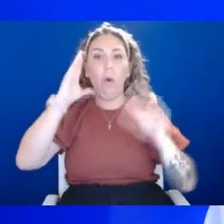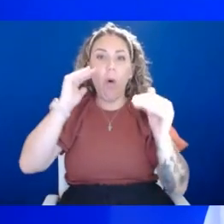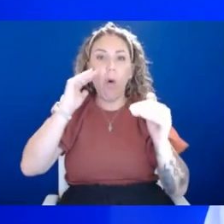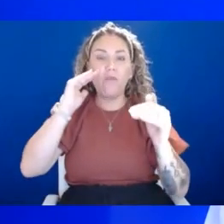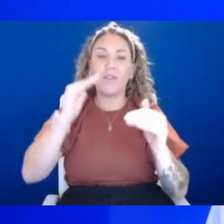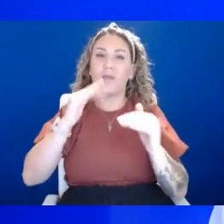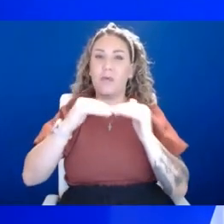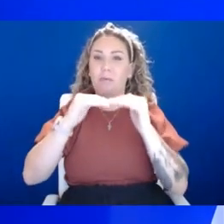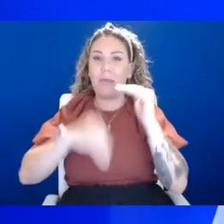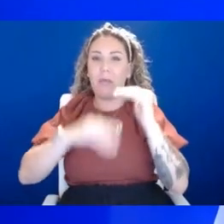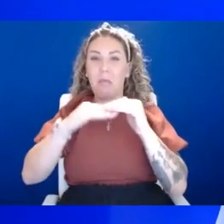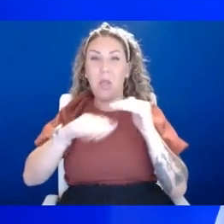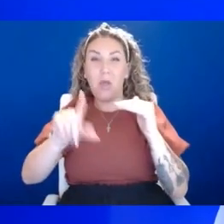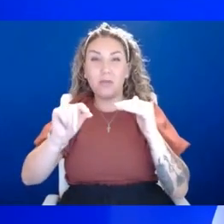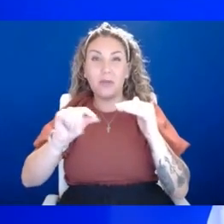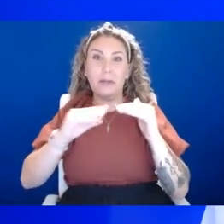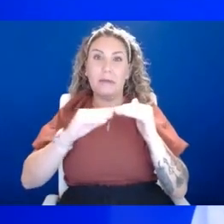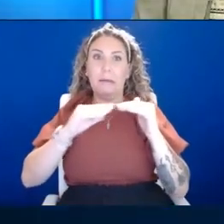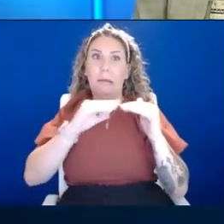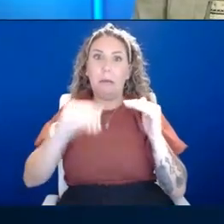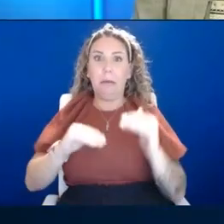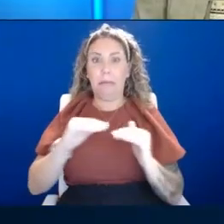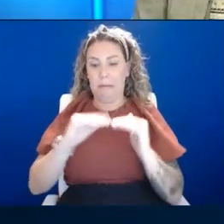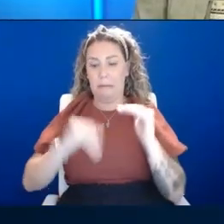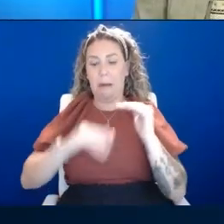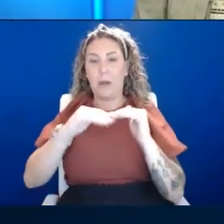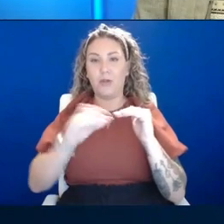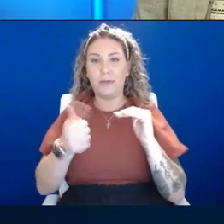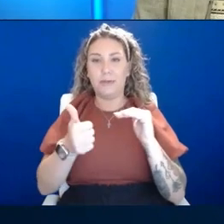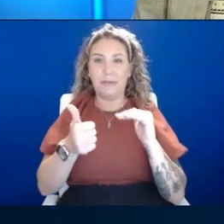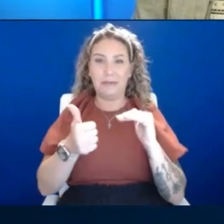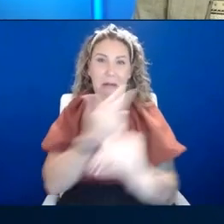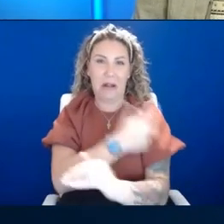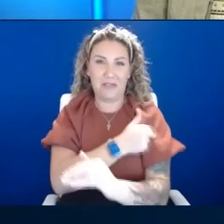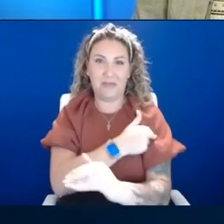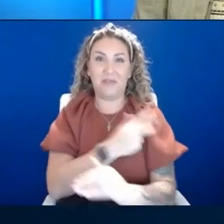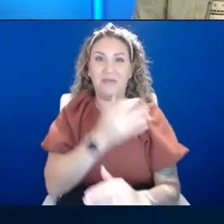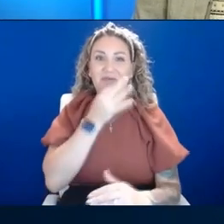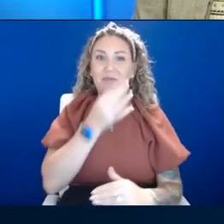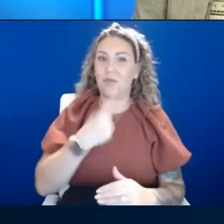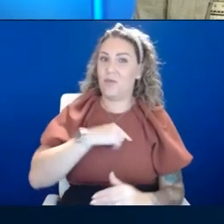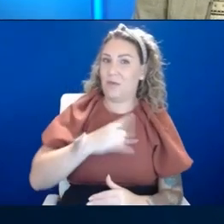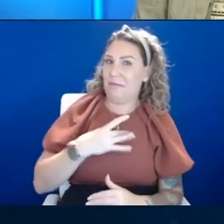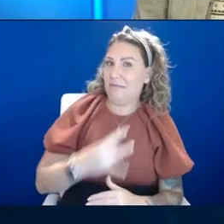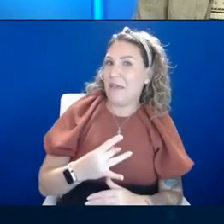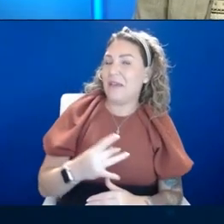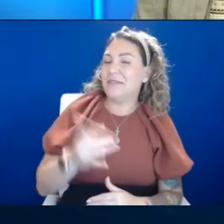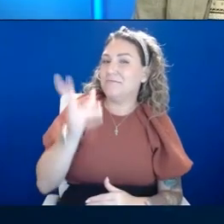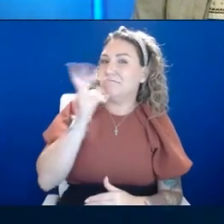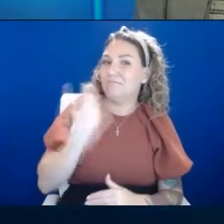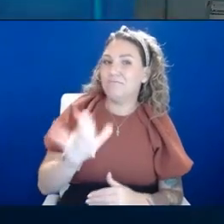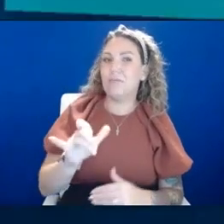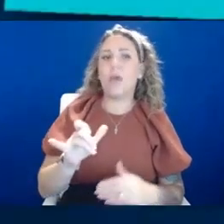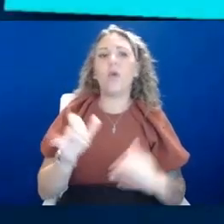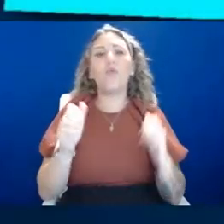under 10 into those single digit hospitalizations, uh, fairly soon. Yeah, we like to hear that good news. How are we doing with monkeypox? What do we know about those cases? monkeypox